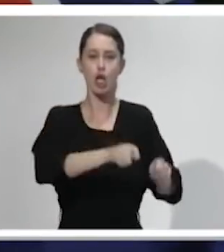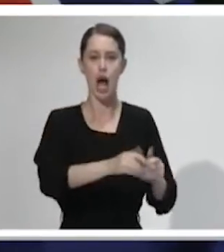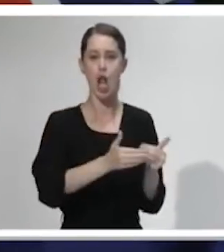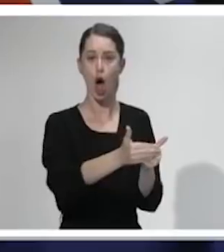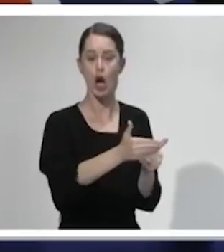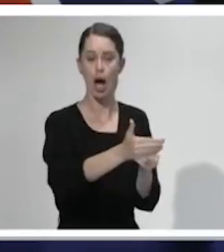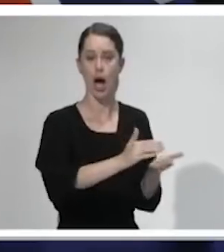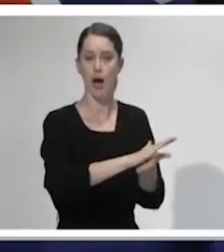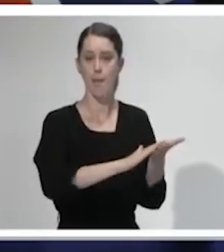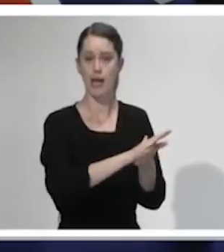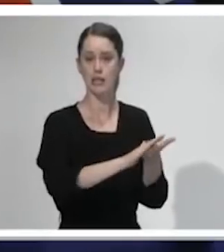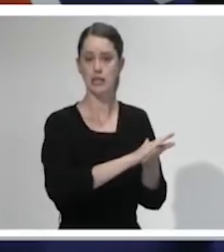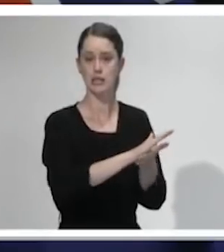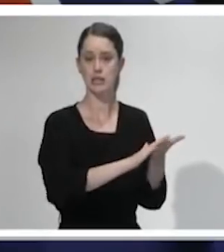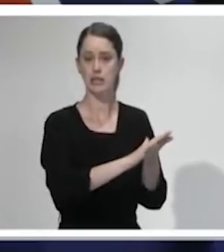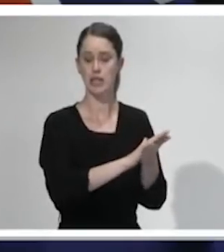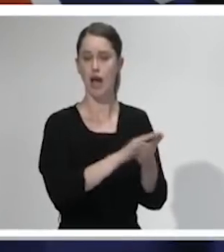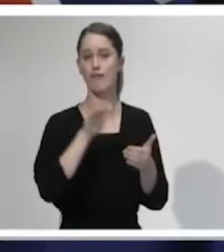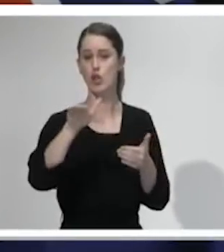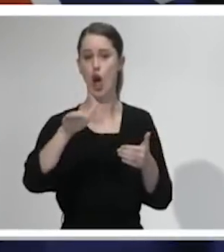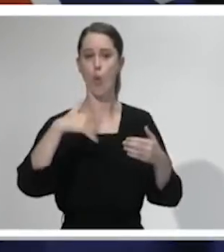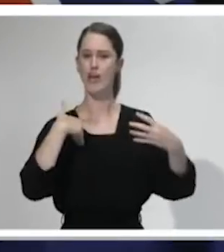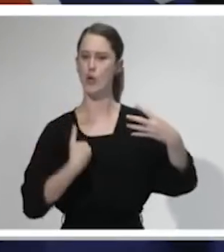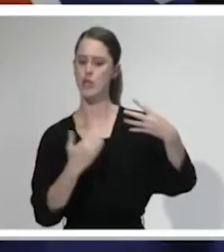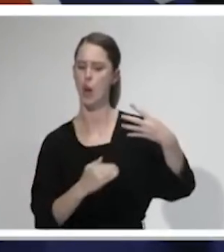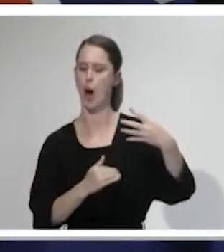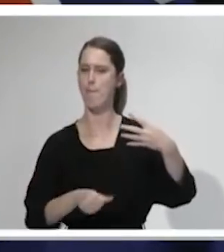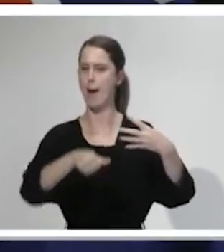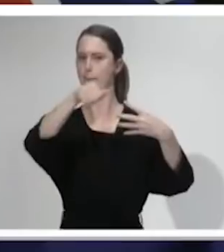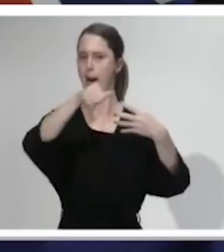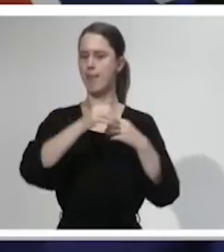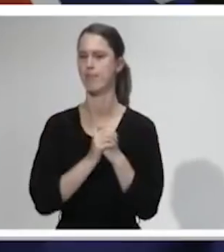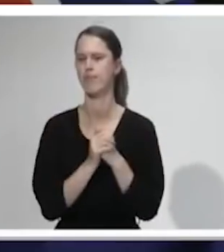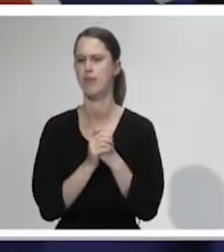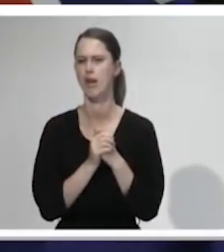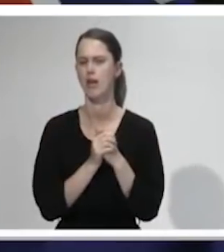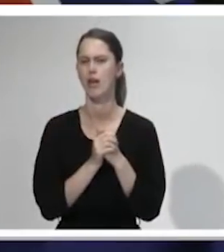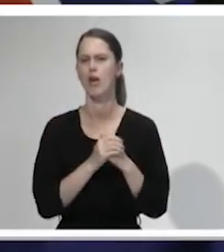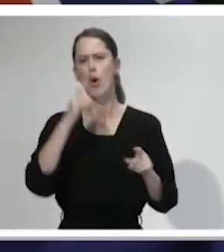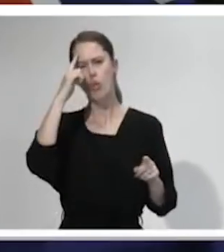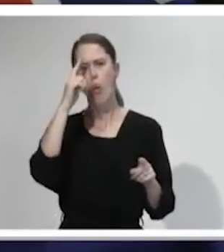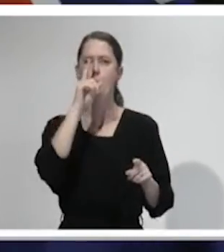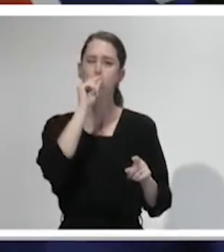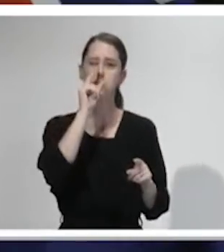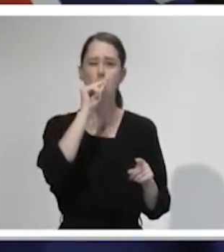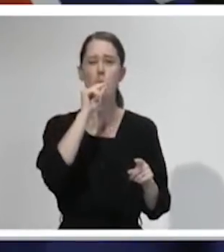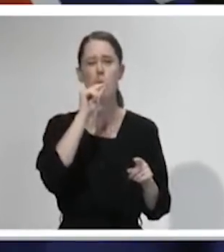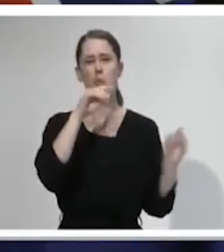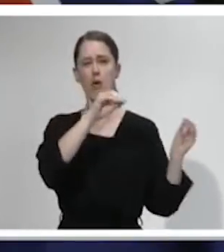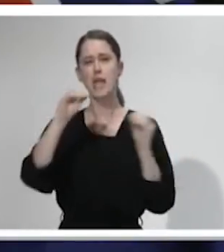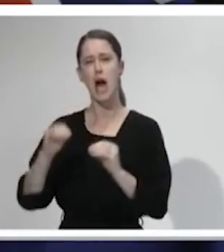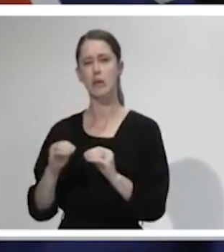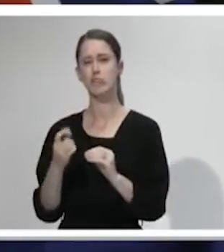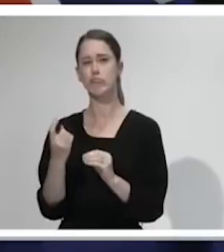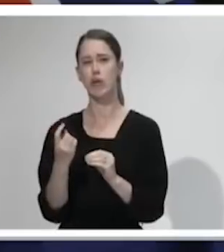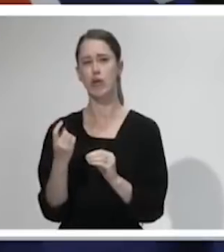less likely it is we will need to go back. We also considered moving Alert Levels on the 23rd of April, which